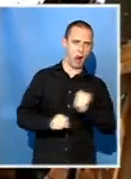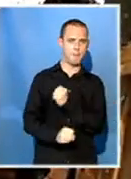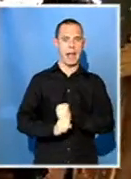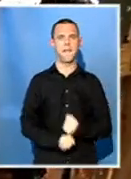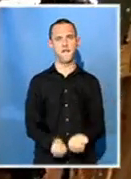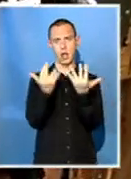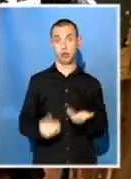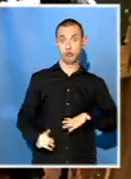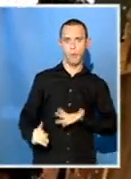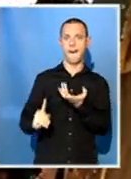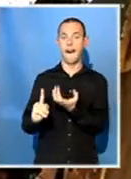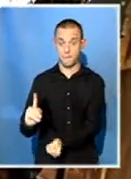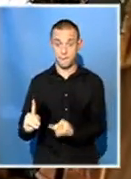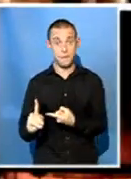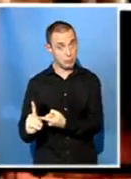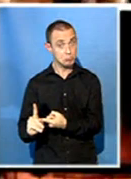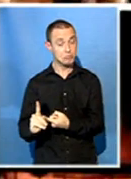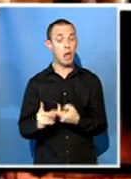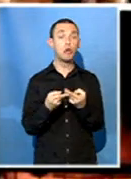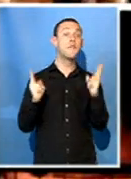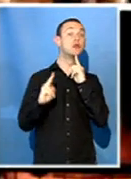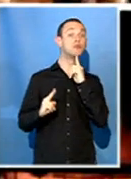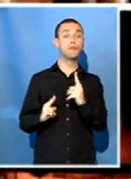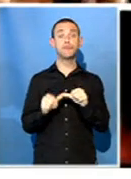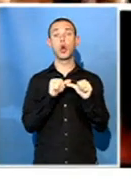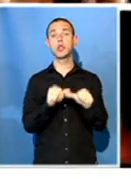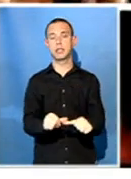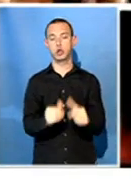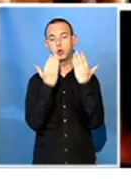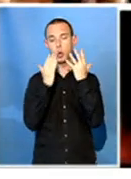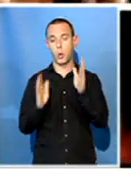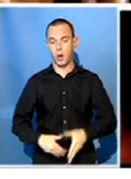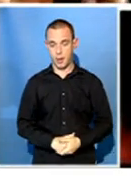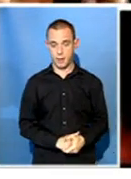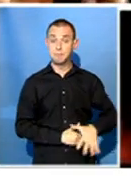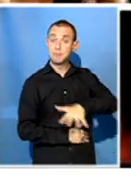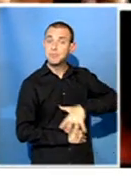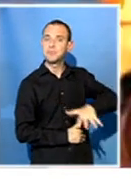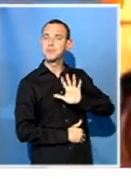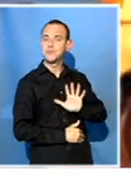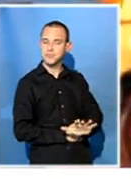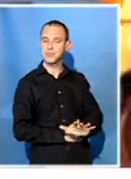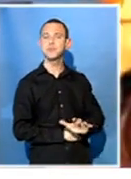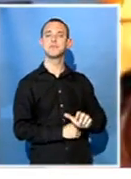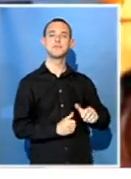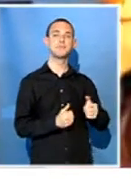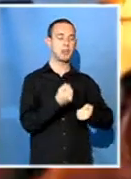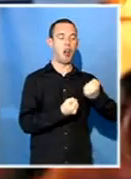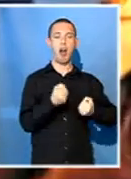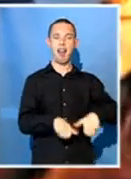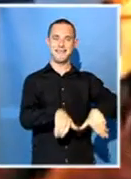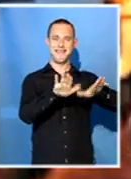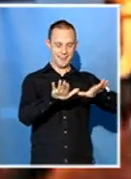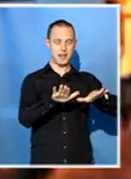will continue on all its campuses. Nine vehicles, including three buses and a minibus taxi, were torched at the University of